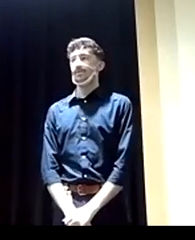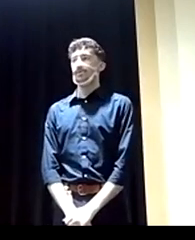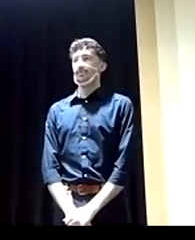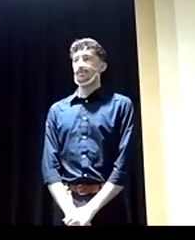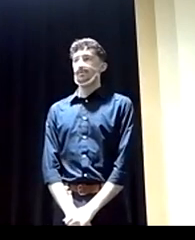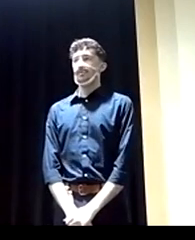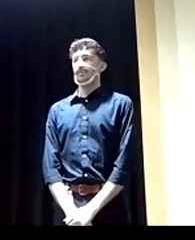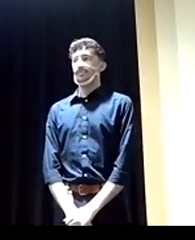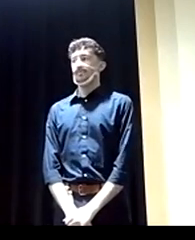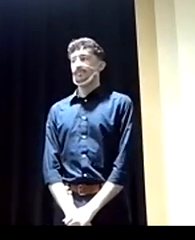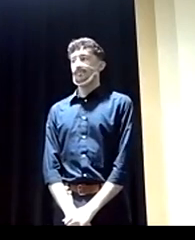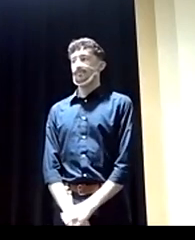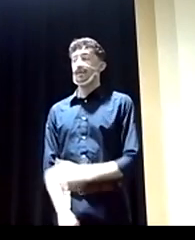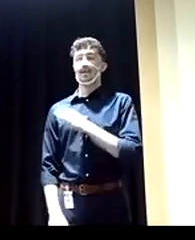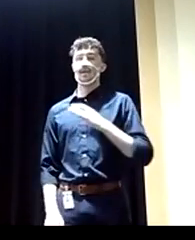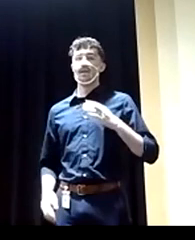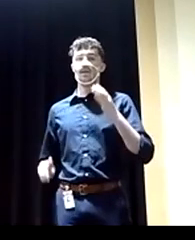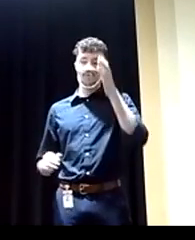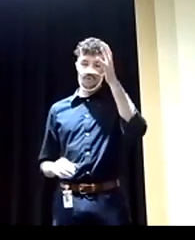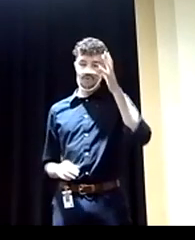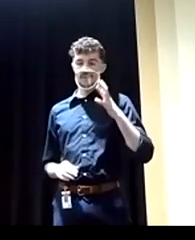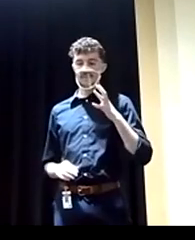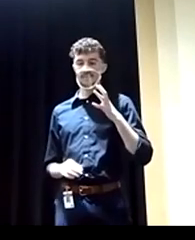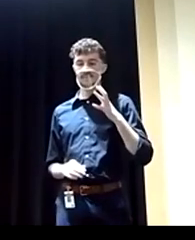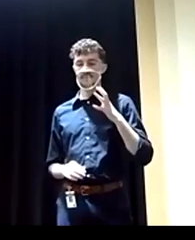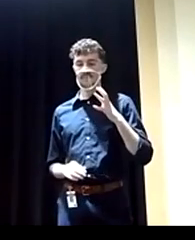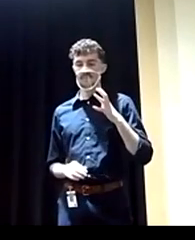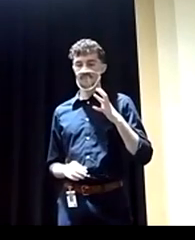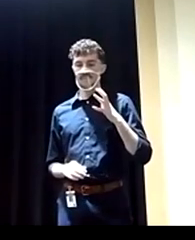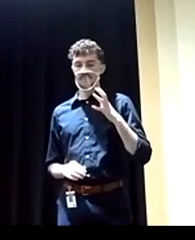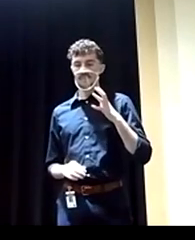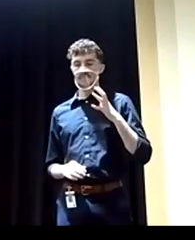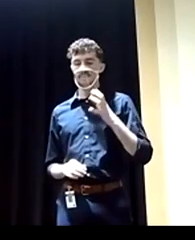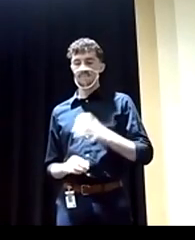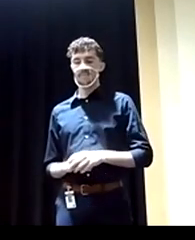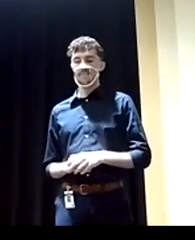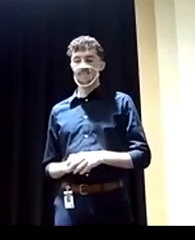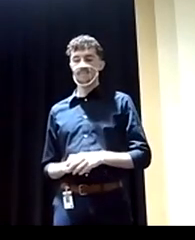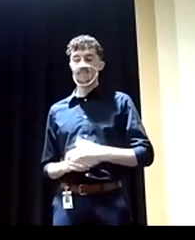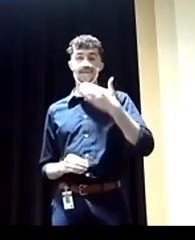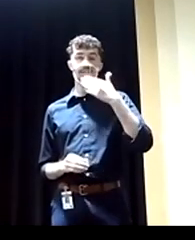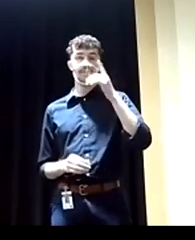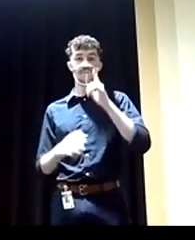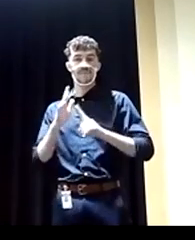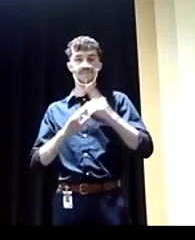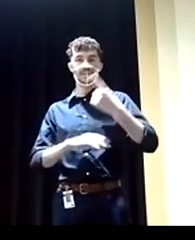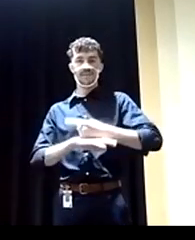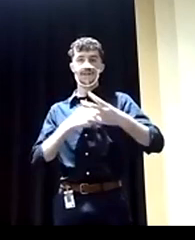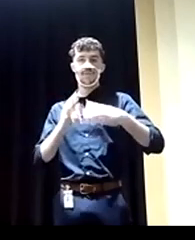Thank you. Counselor Khalil. Thank you so much for having me here today, World Council of